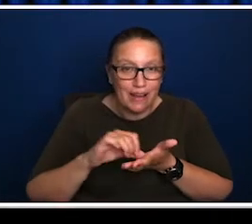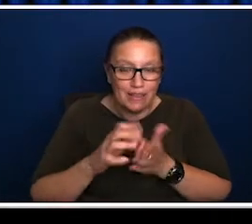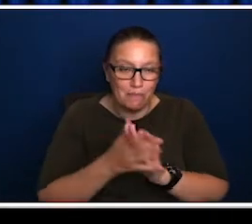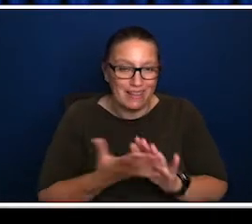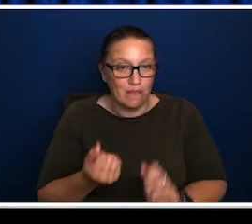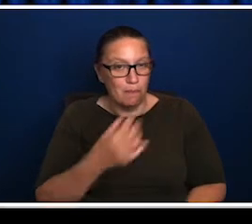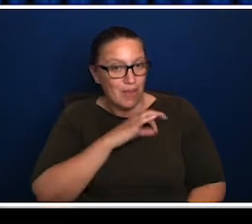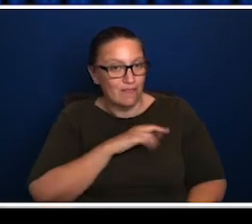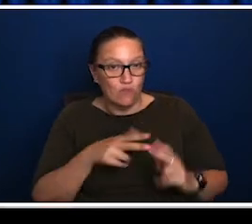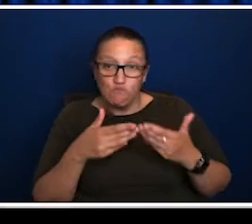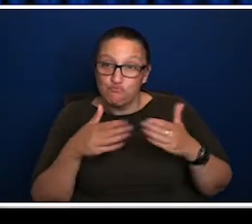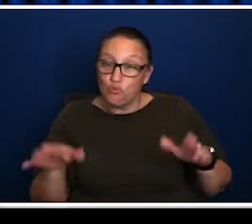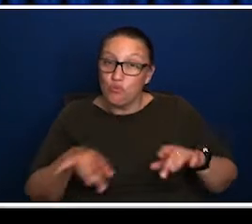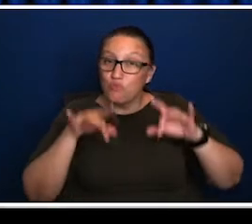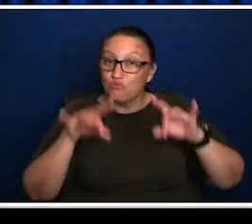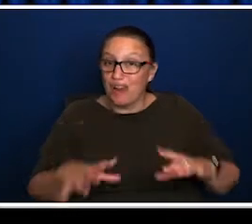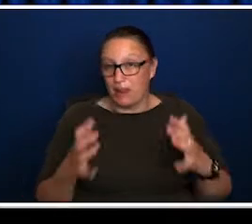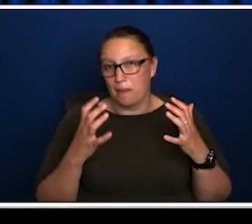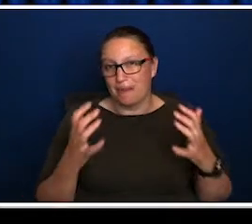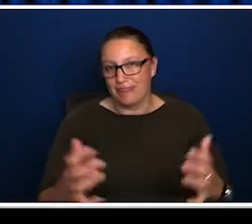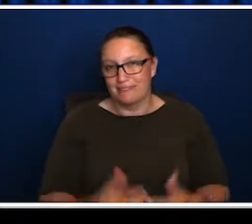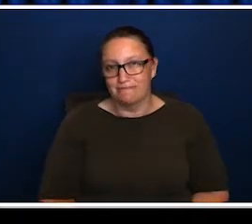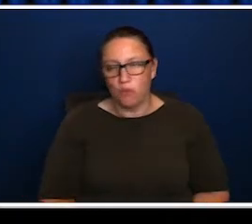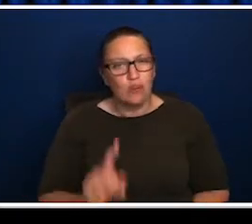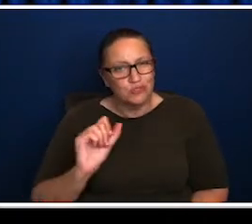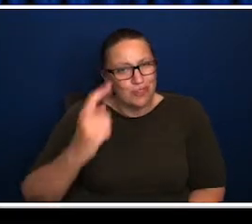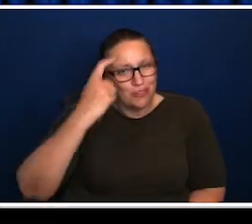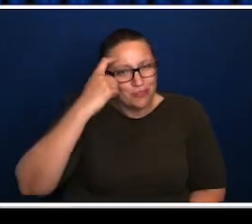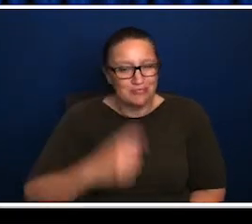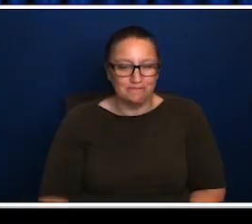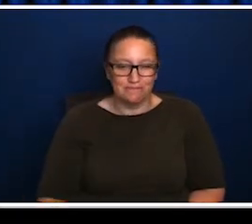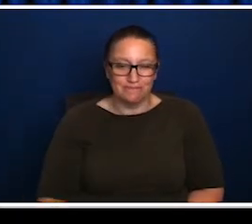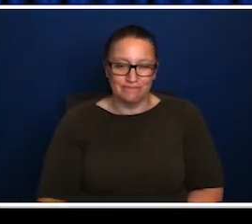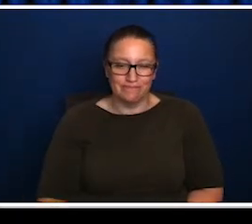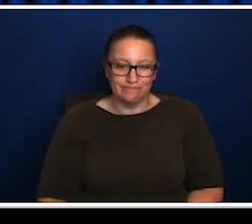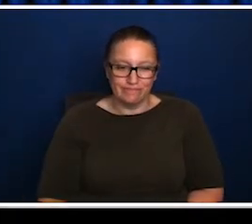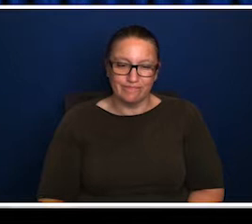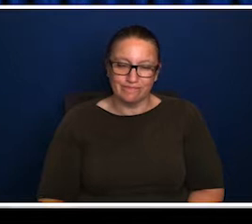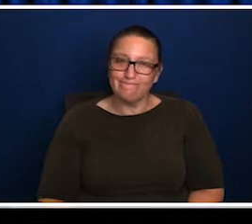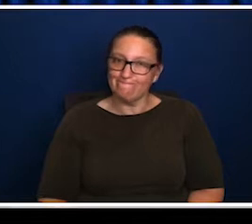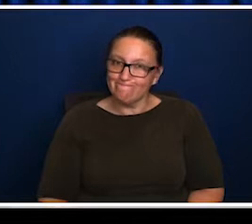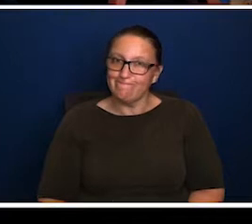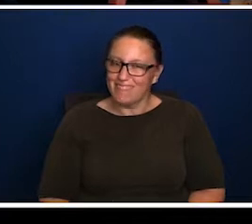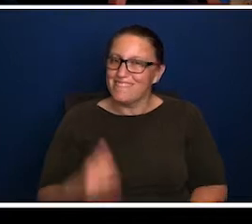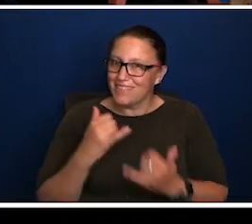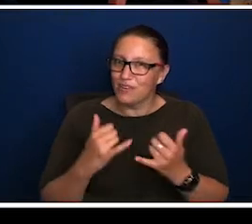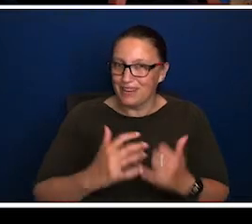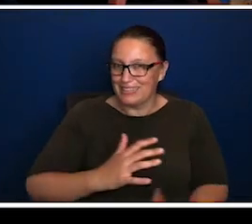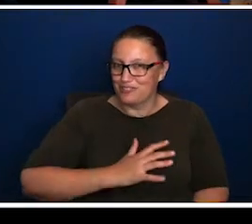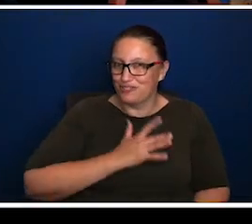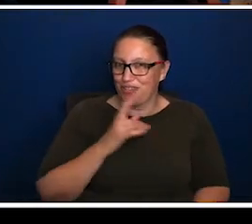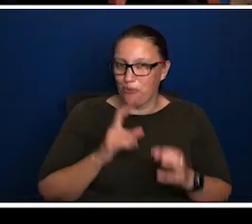actually recognising that that investment is investing in the benefit for the broader Australian public. But what's your thoughts on that question?